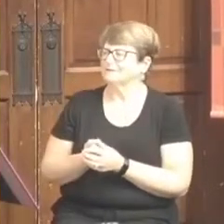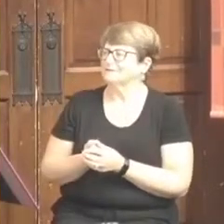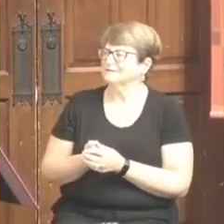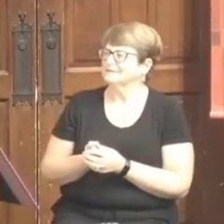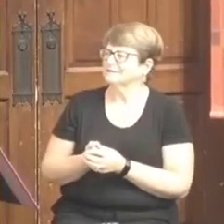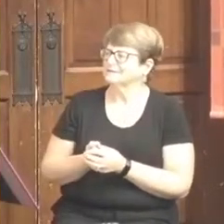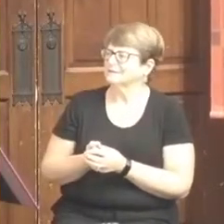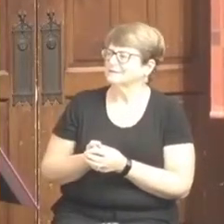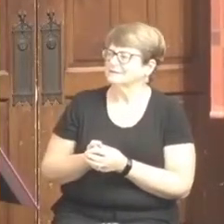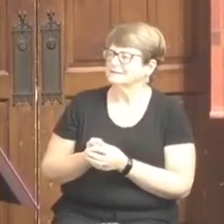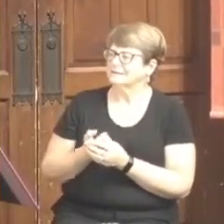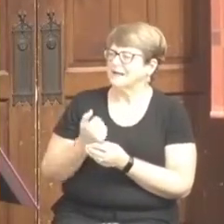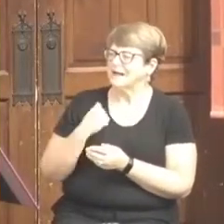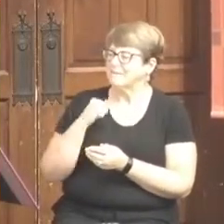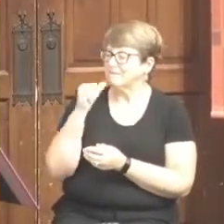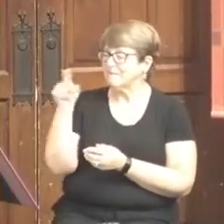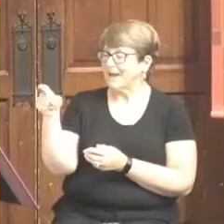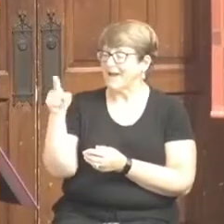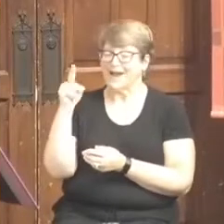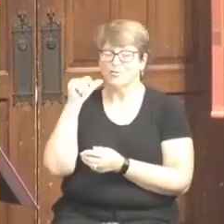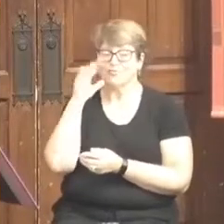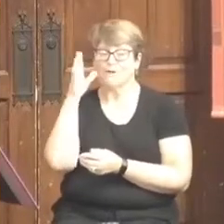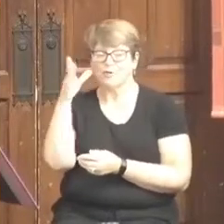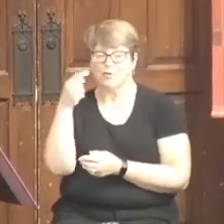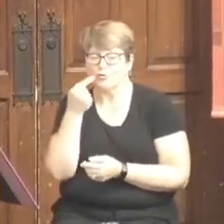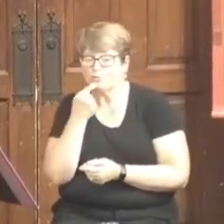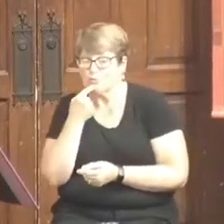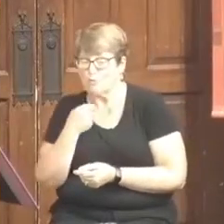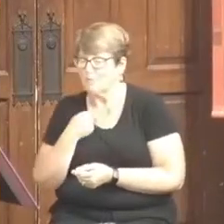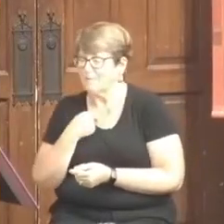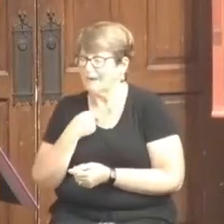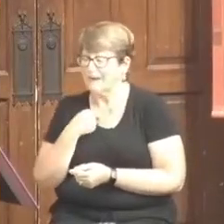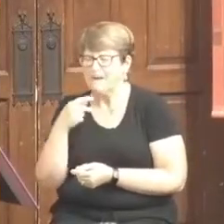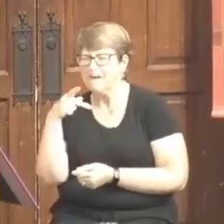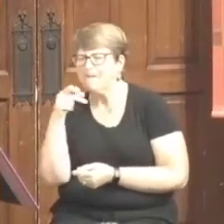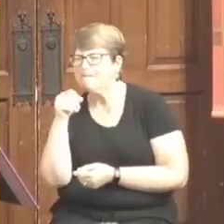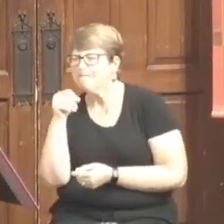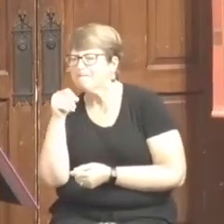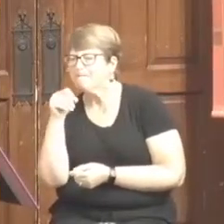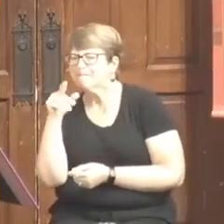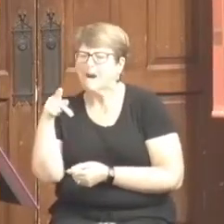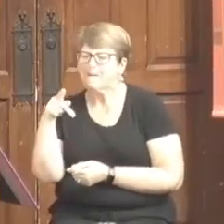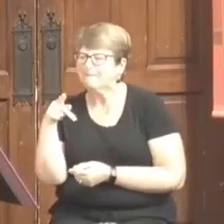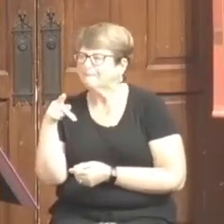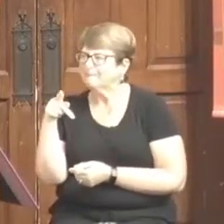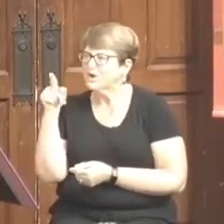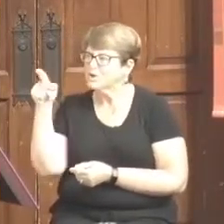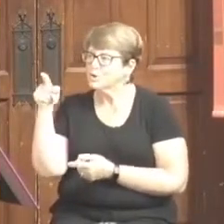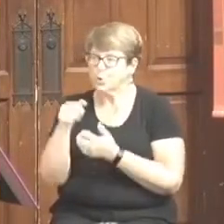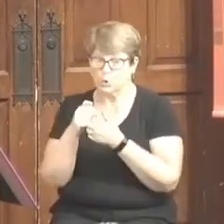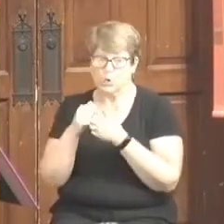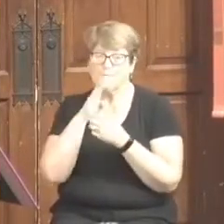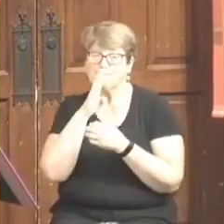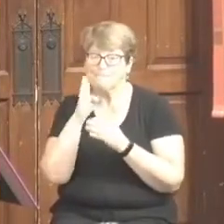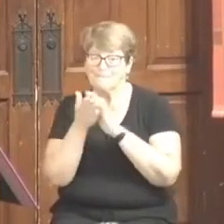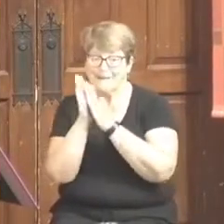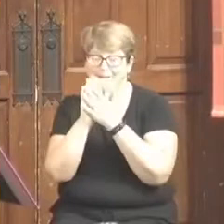As my granddaughter Elise said to me, Pop, you're going to be a pastor today.